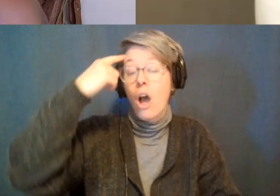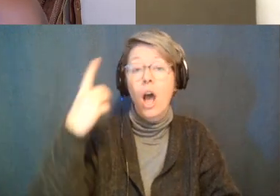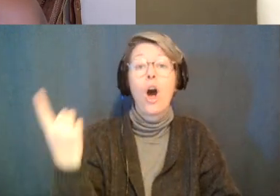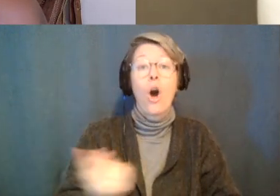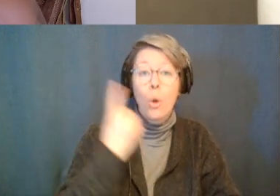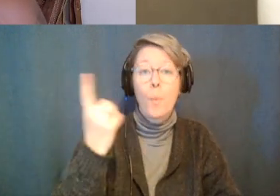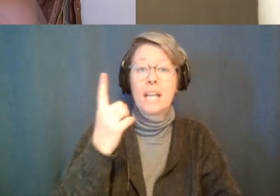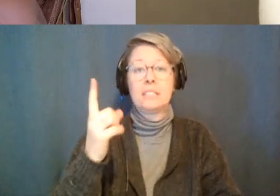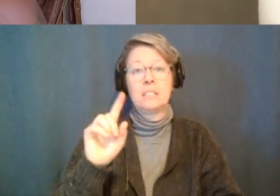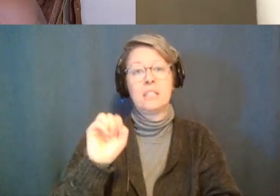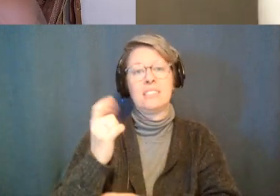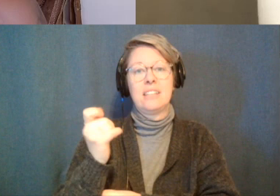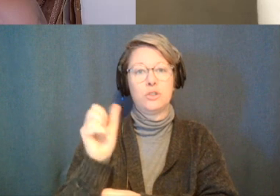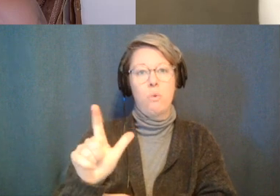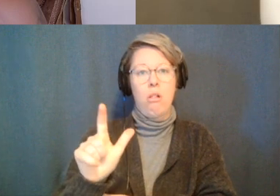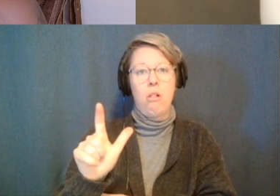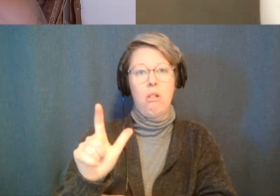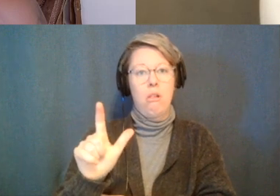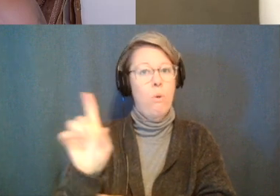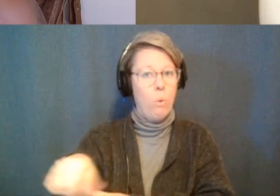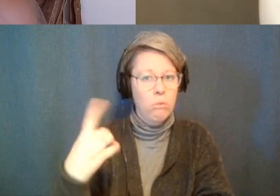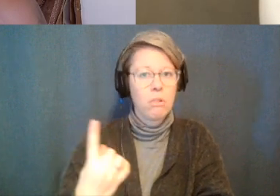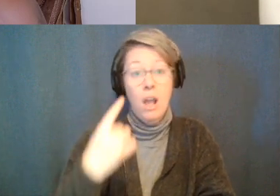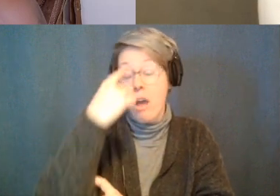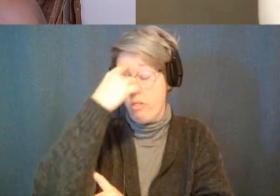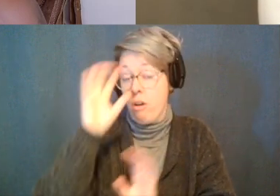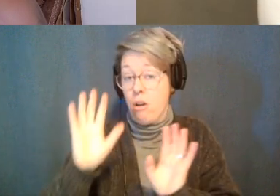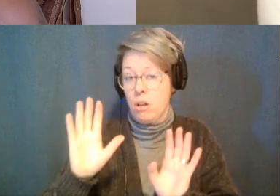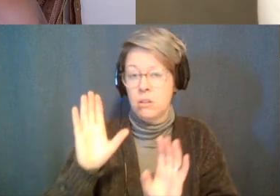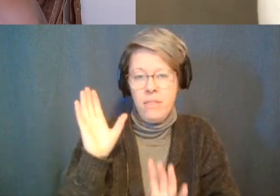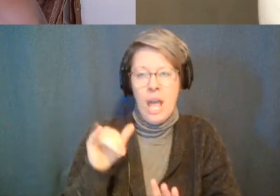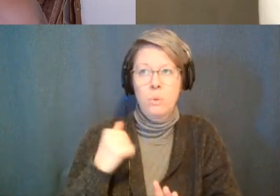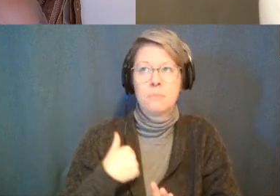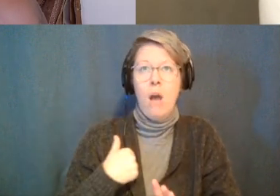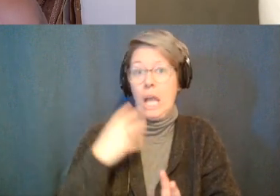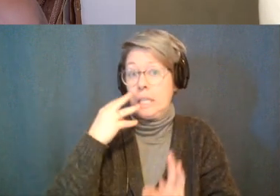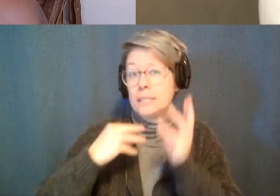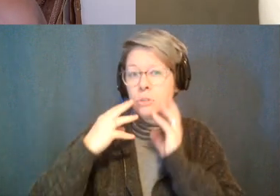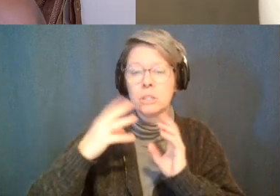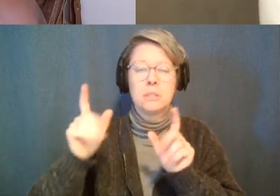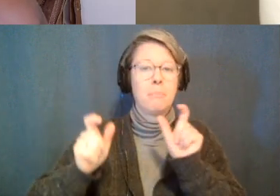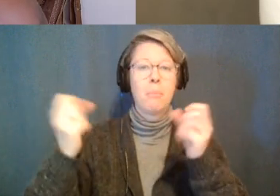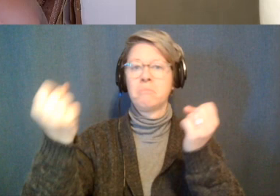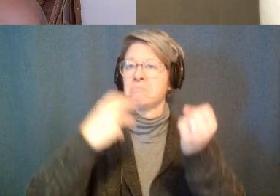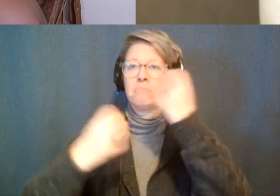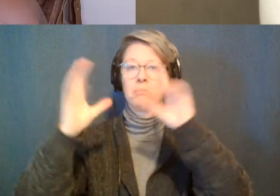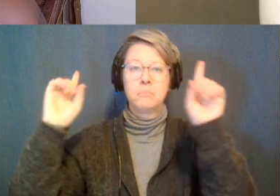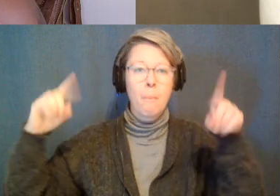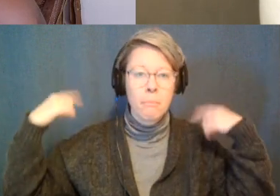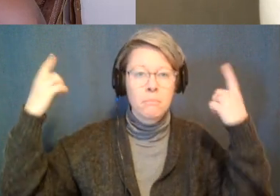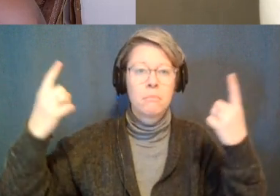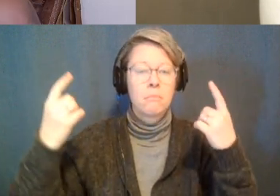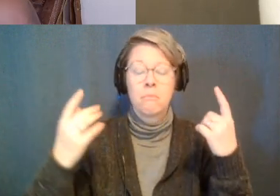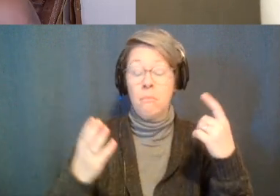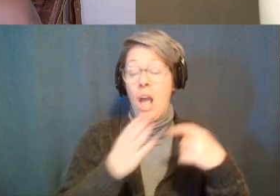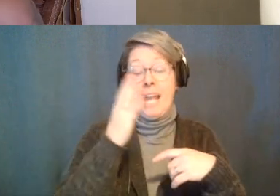off of how sort of i've been familiarized with the theme of tantra but i've never really been able